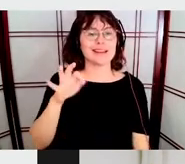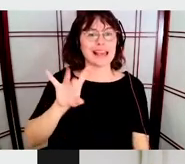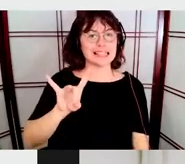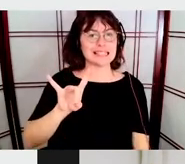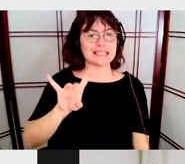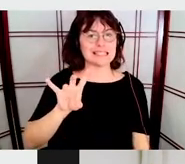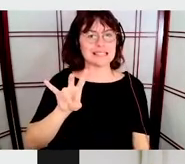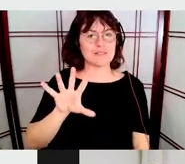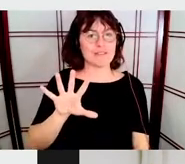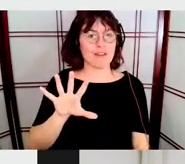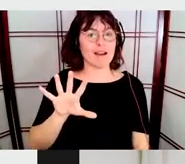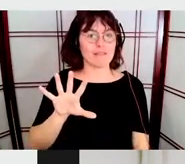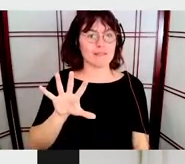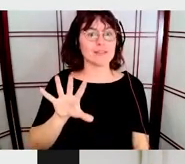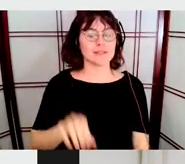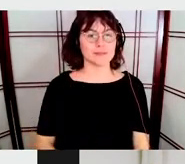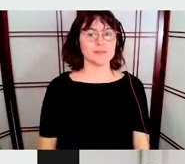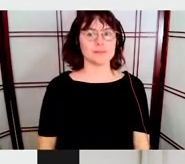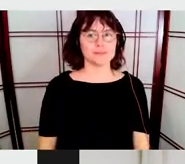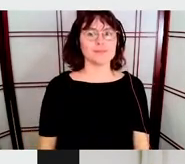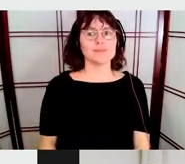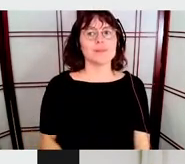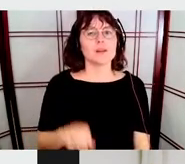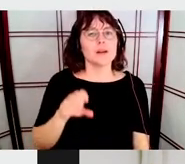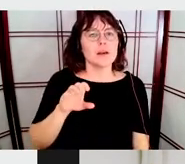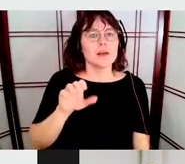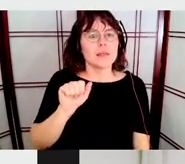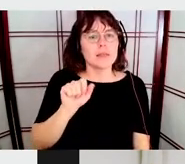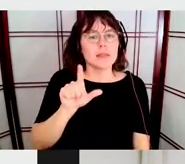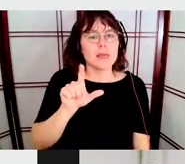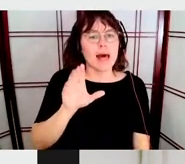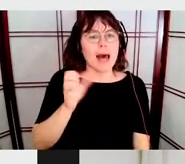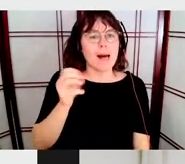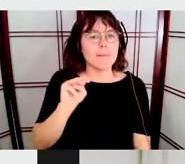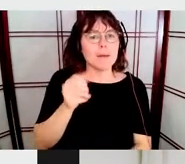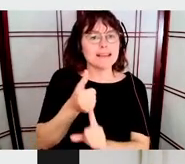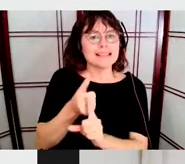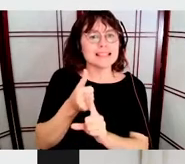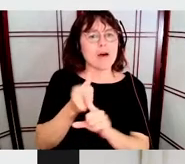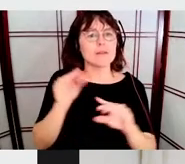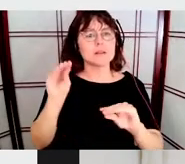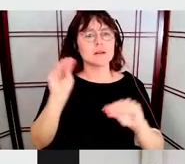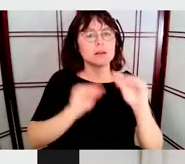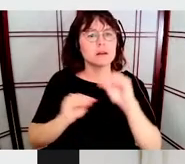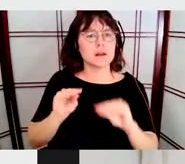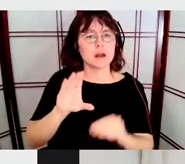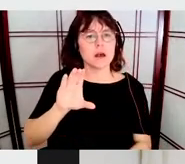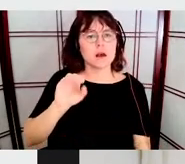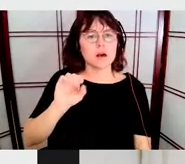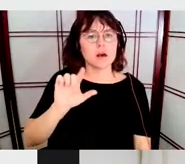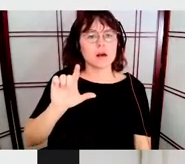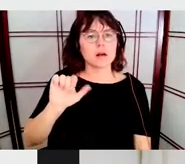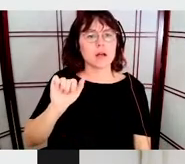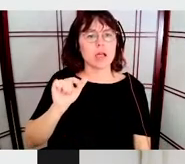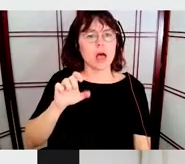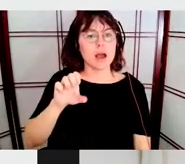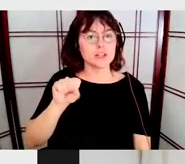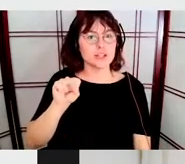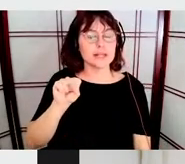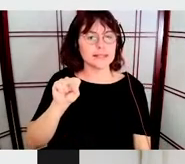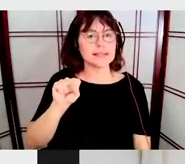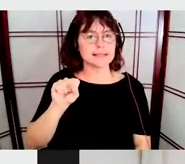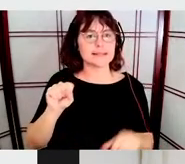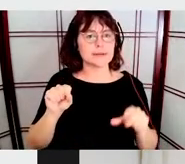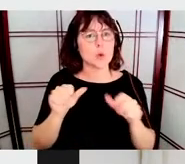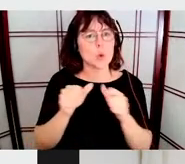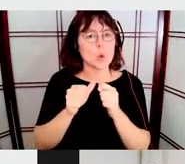album is collages made up with the little piece